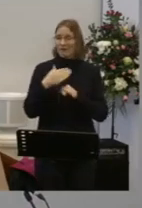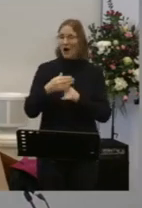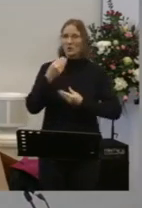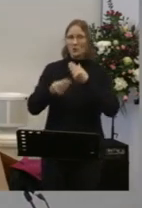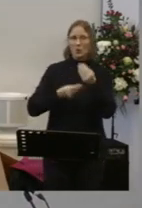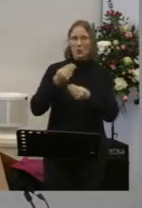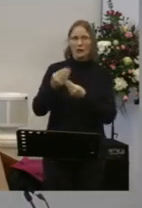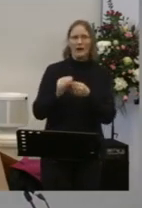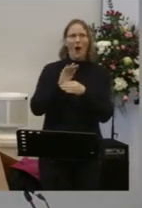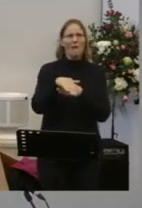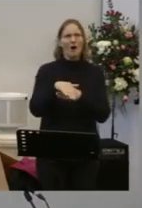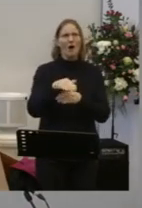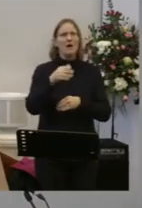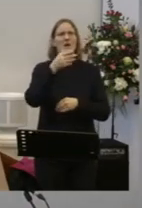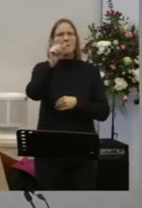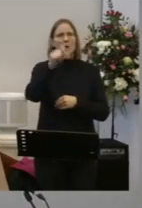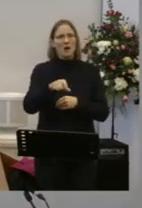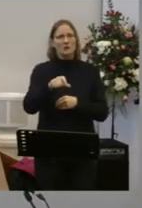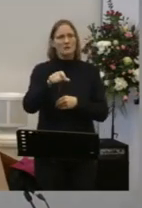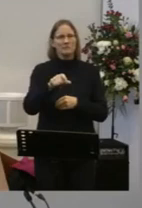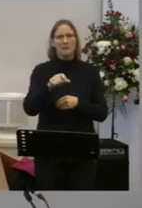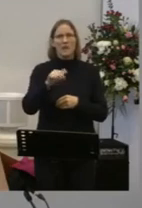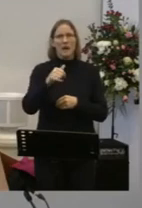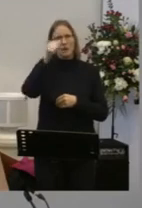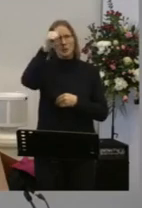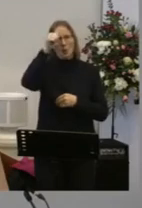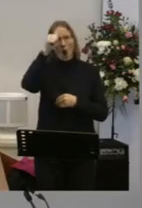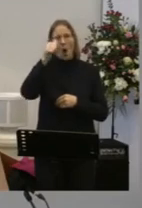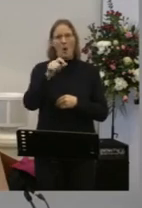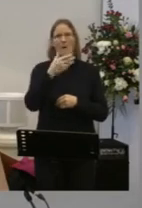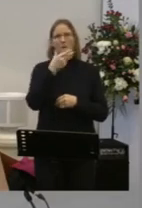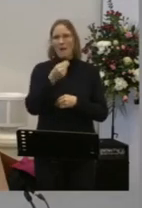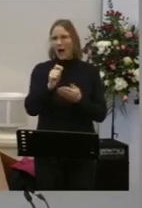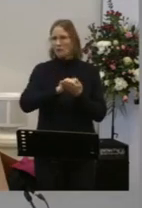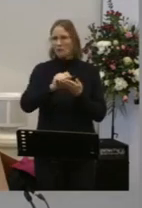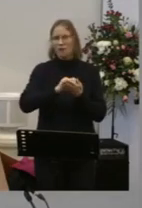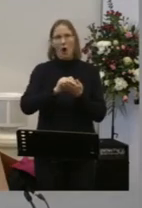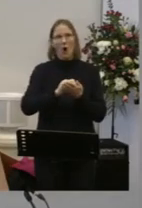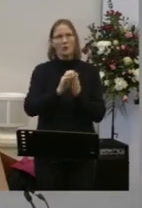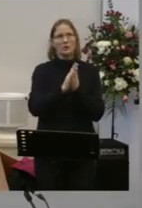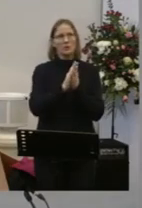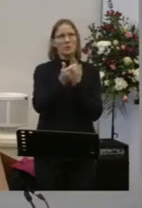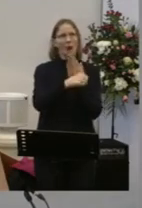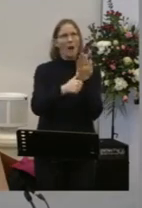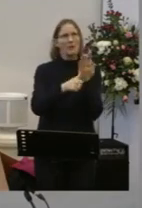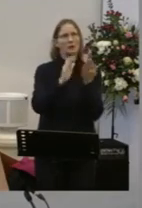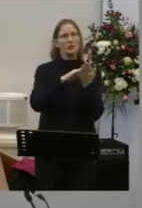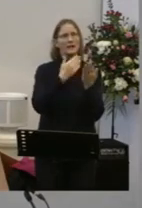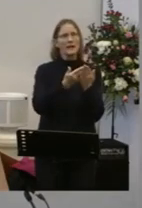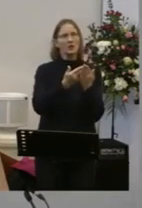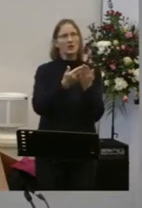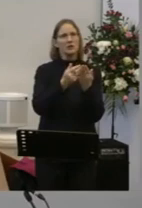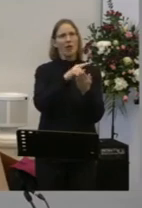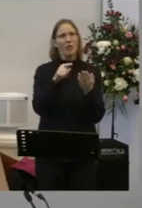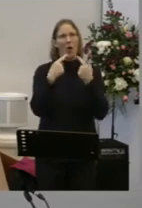Eugene Peterson You've heard the name Eugene Peterson Wrote the message version of the Bible A pastor in America And writer of the